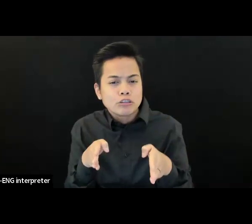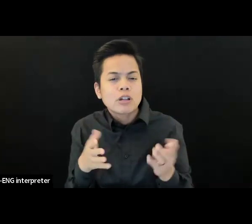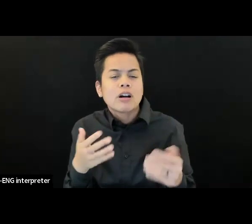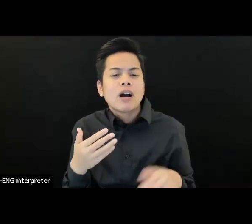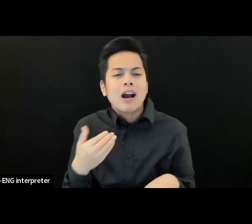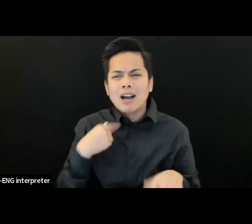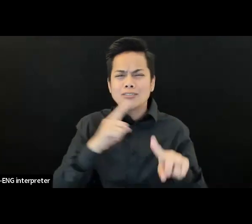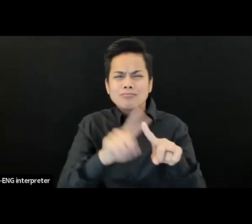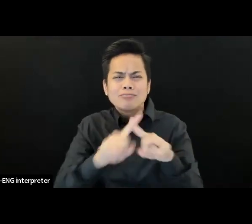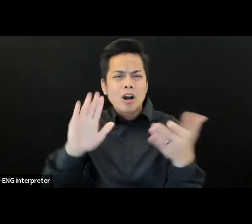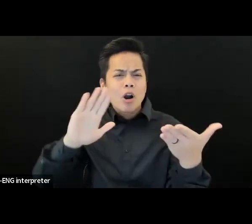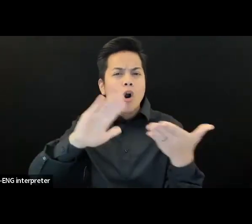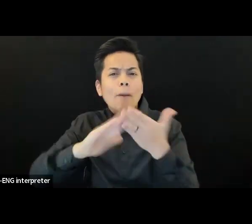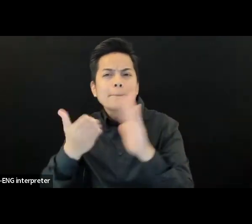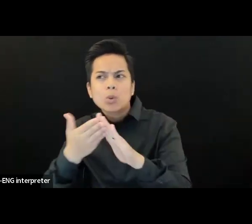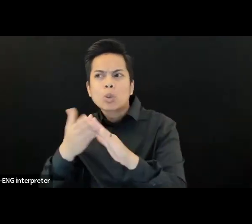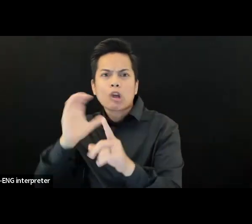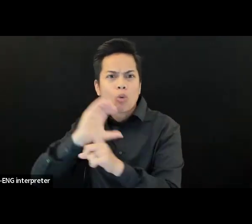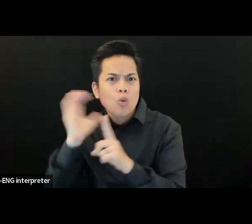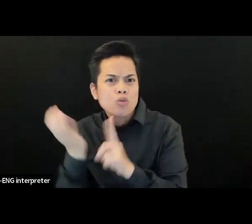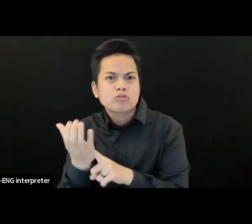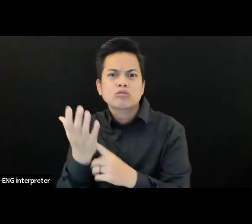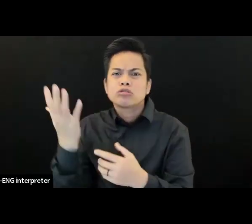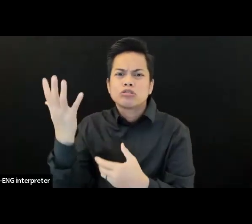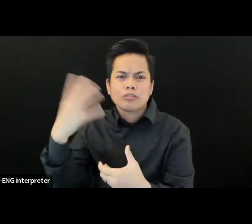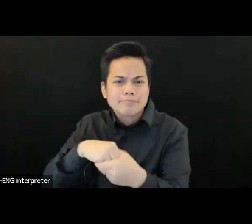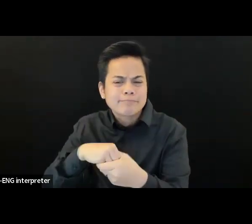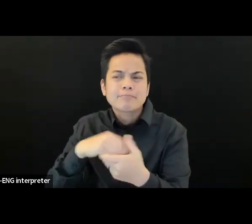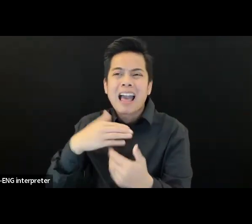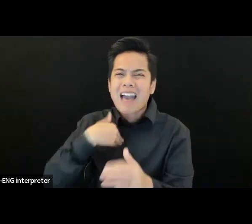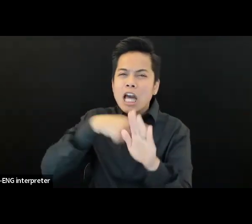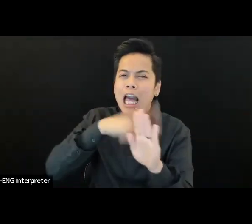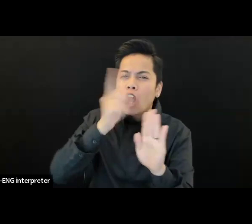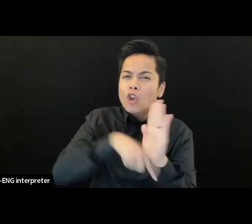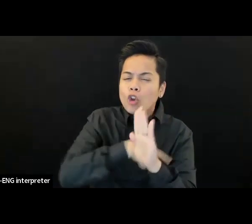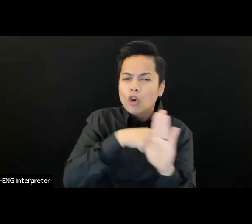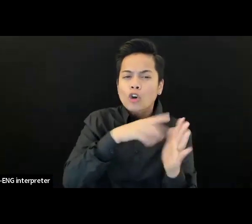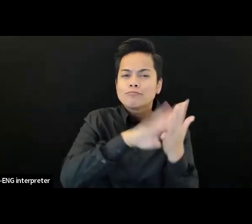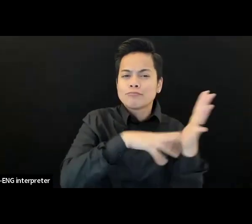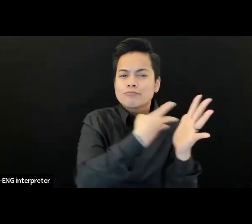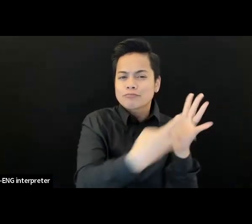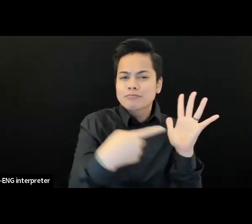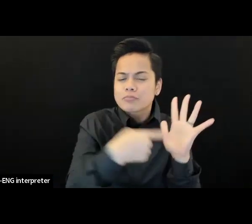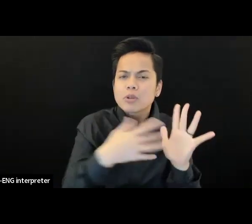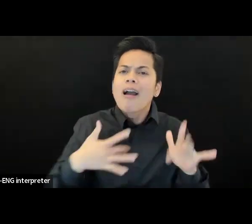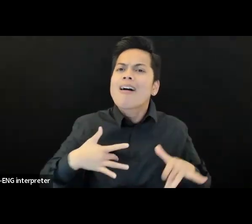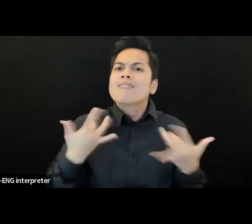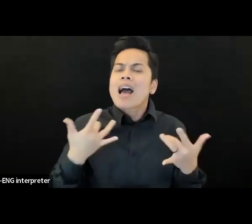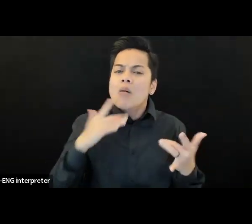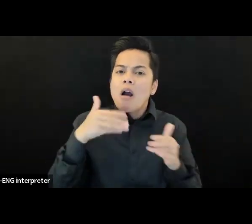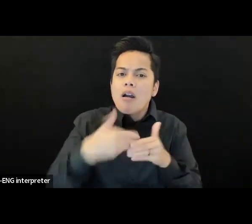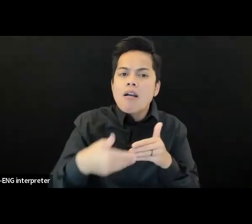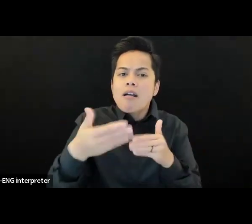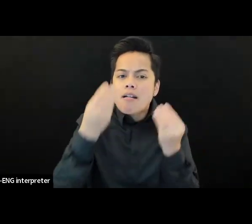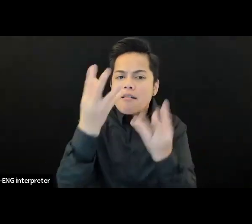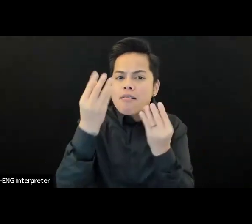disability culture and community. And then activities related to community building, such